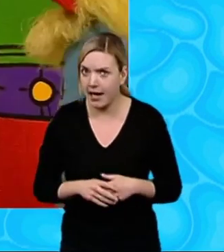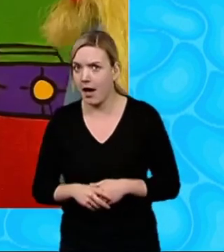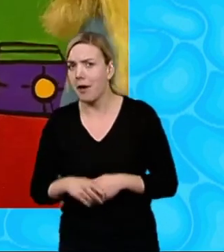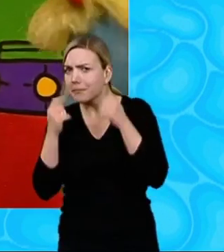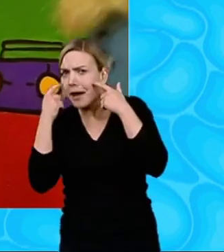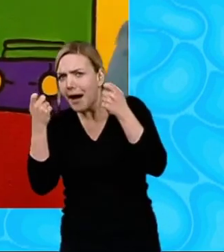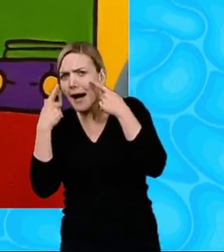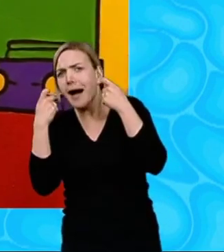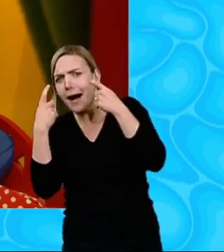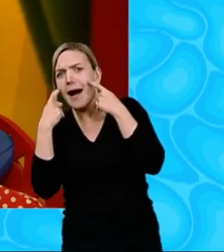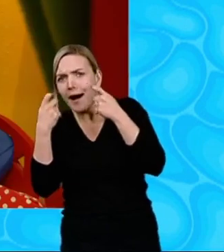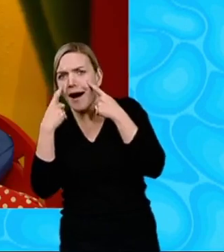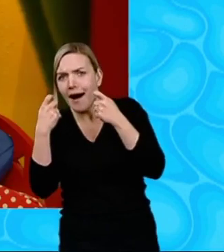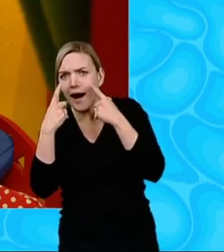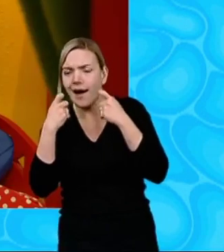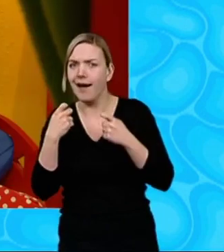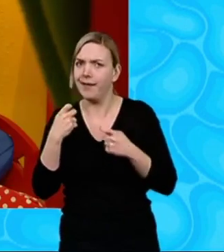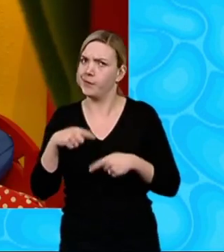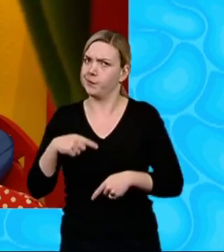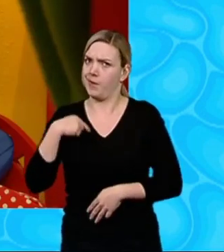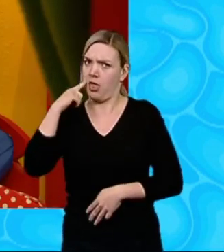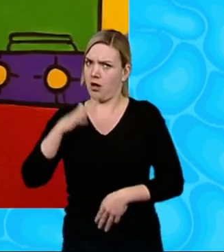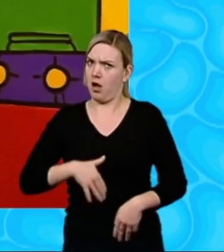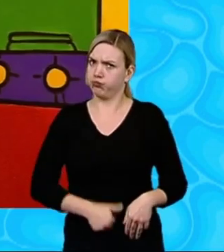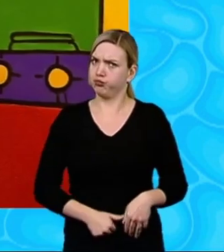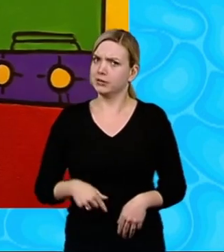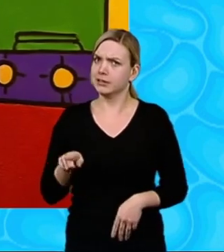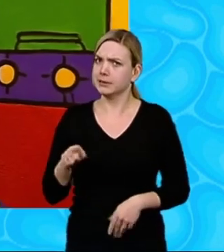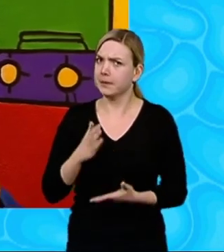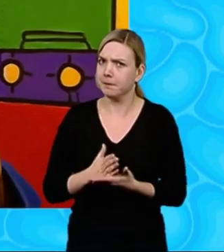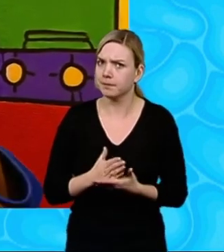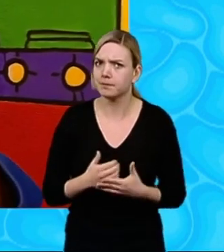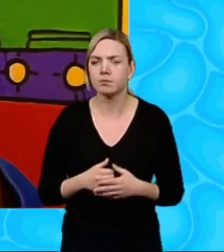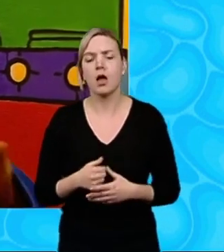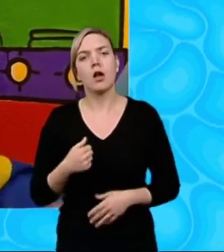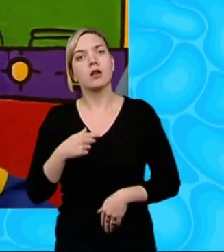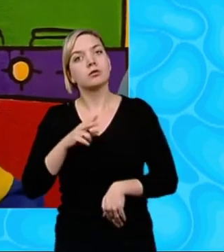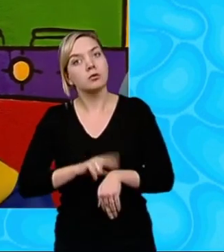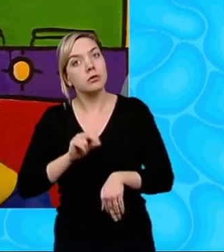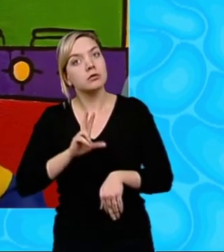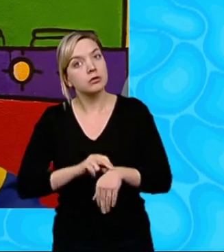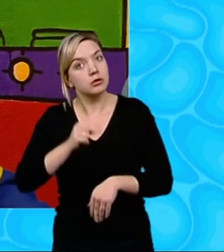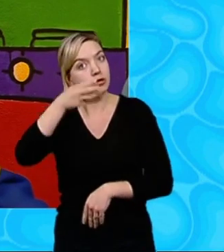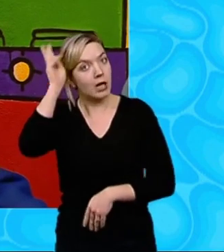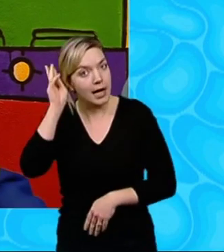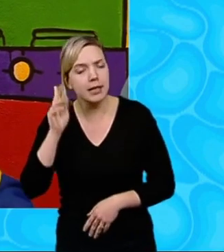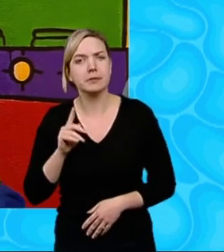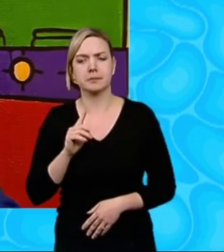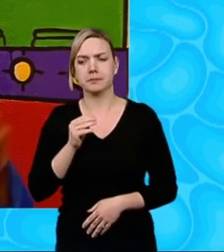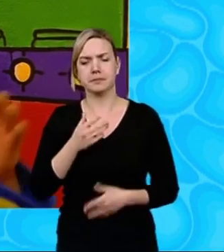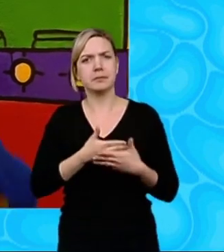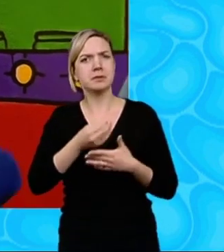wah, wah Oh, I think she's hungry, Jake Dr. Jake? What do babies eat then, Bella?